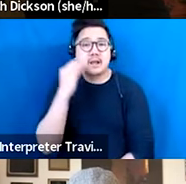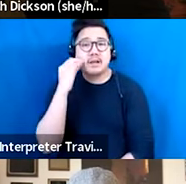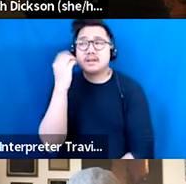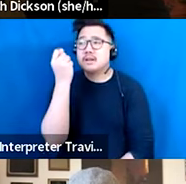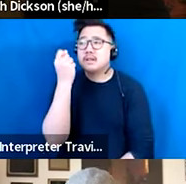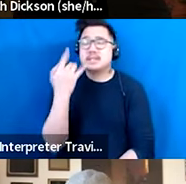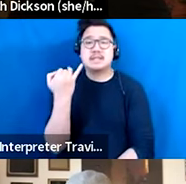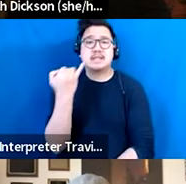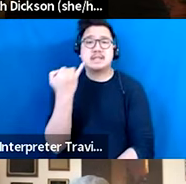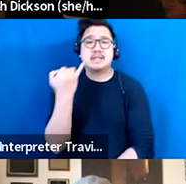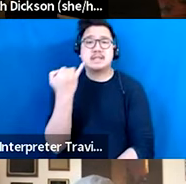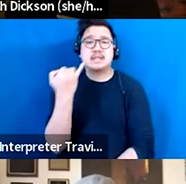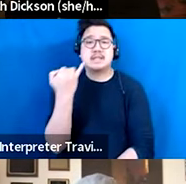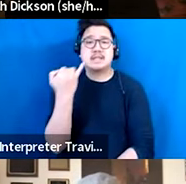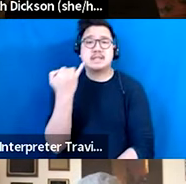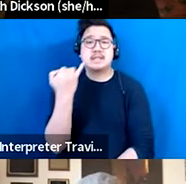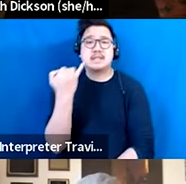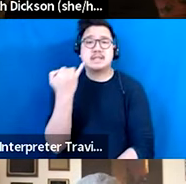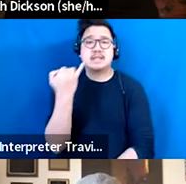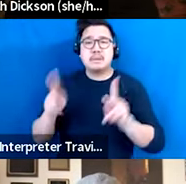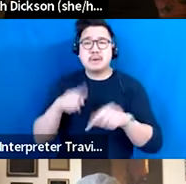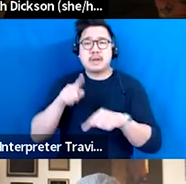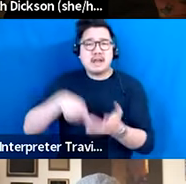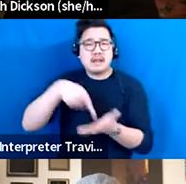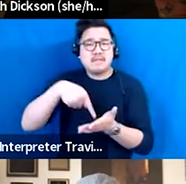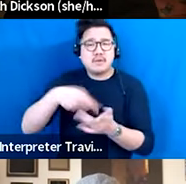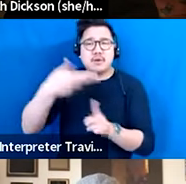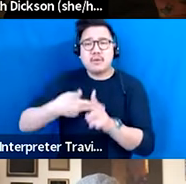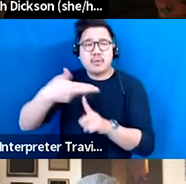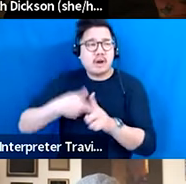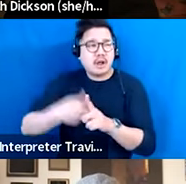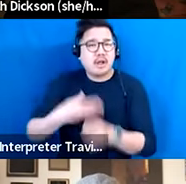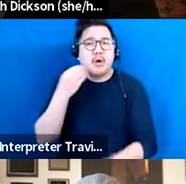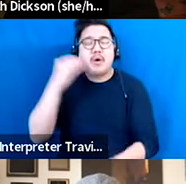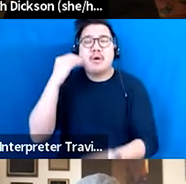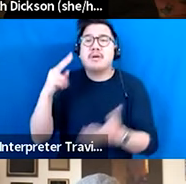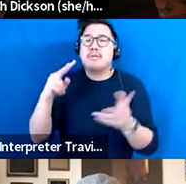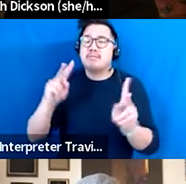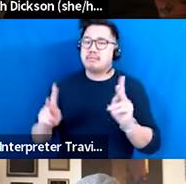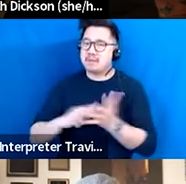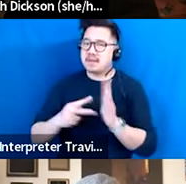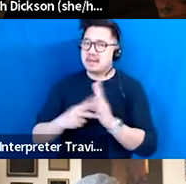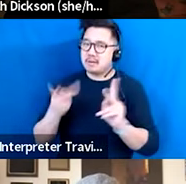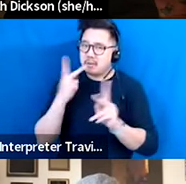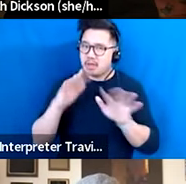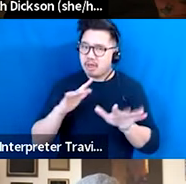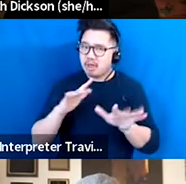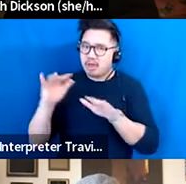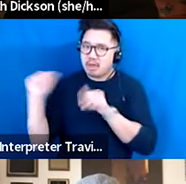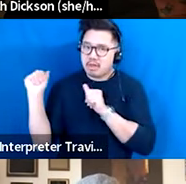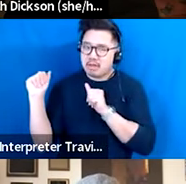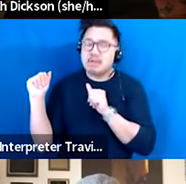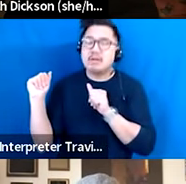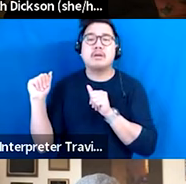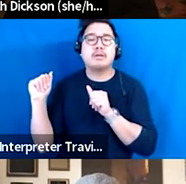creative people. We're not going to have doctors. We're not going to have anybody that wants to be here. So I think that's like little Kevin Hughes is telling me, like, it has to